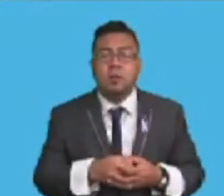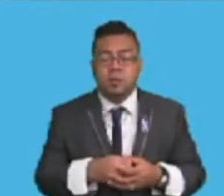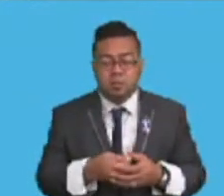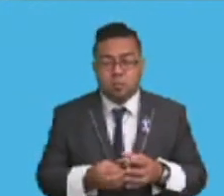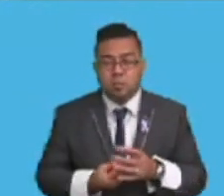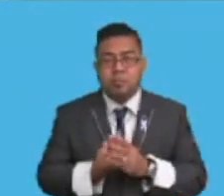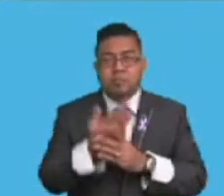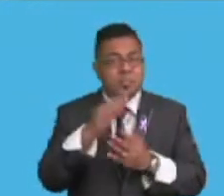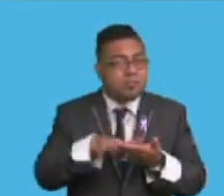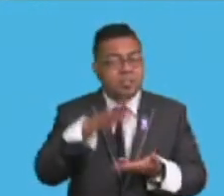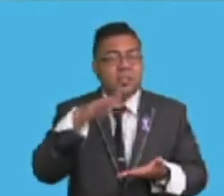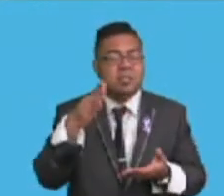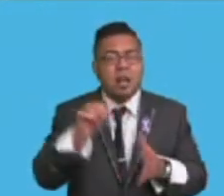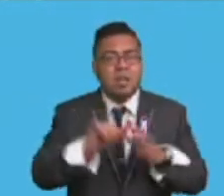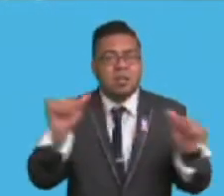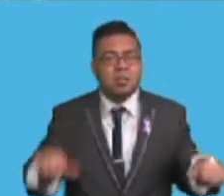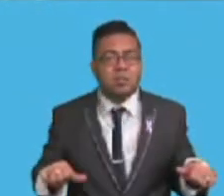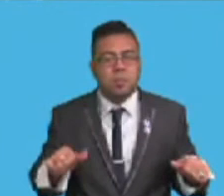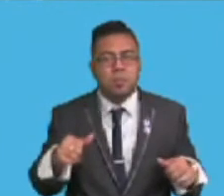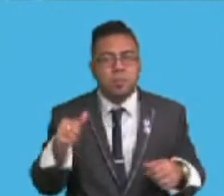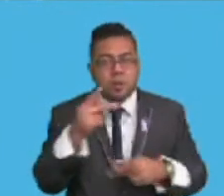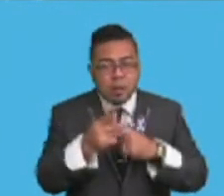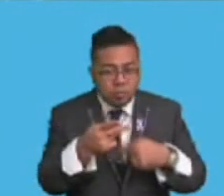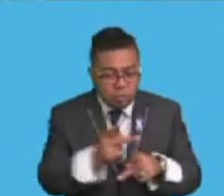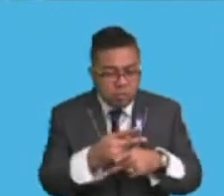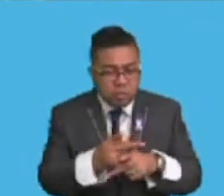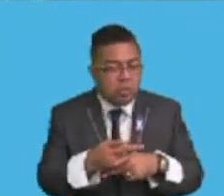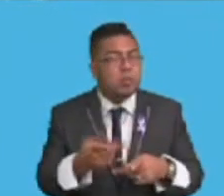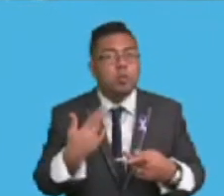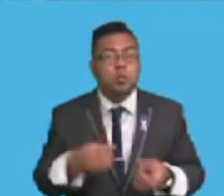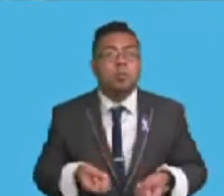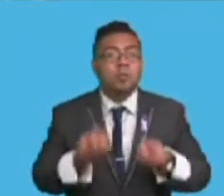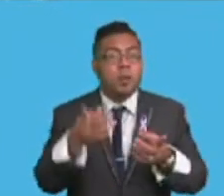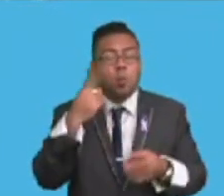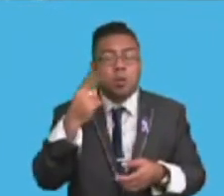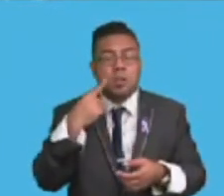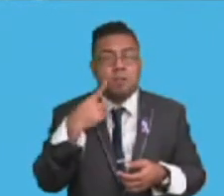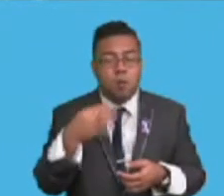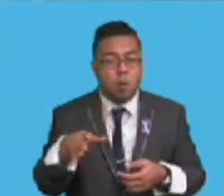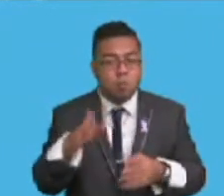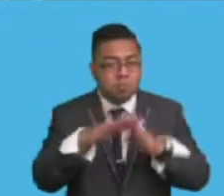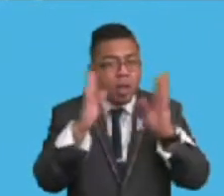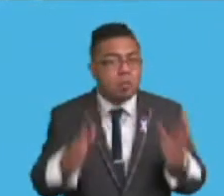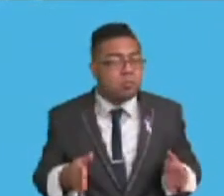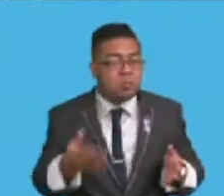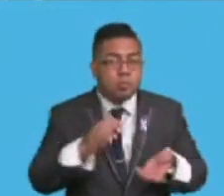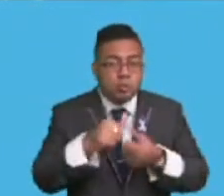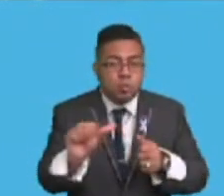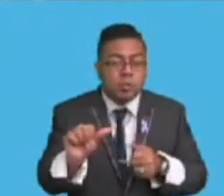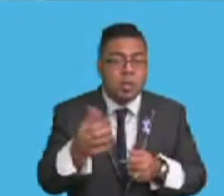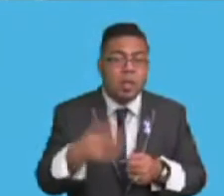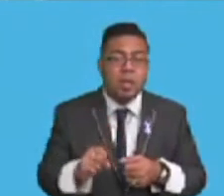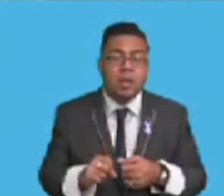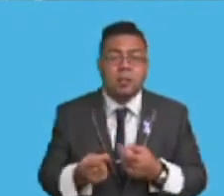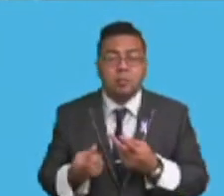production, without compromising on growth and development, to provide water for domestic and irrigation purposes, to increase water yield,